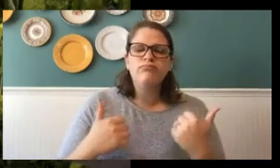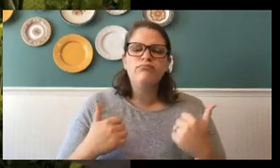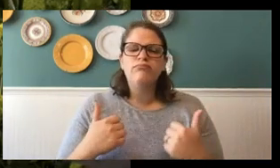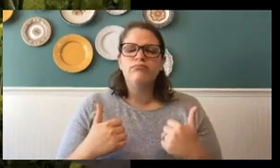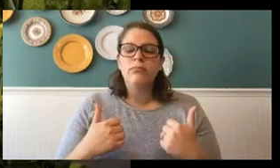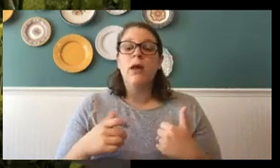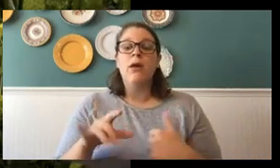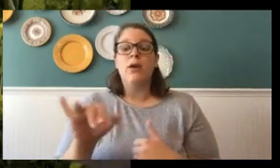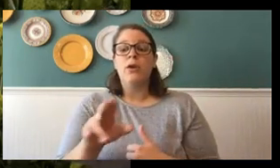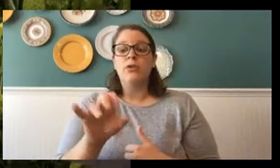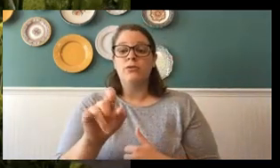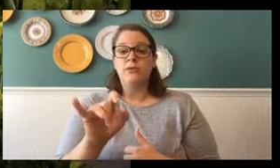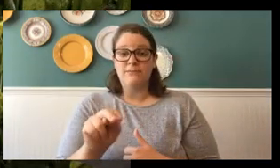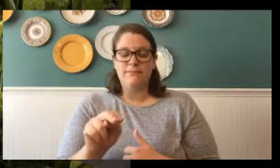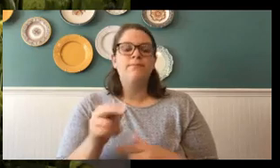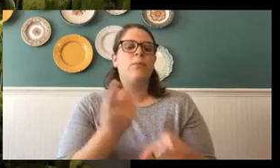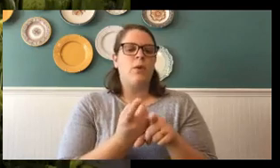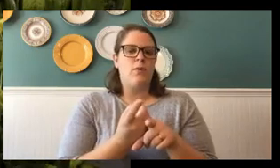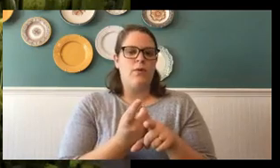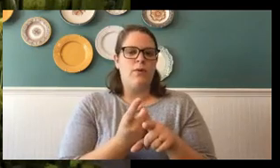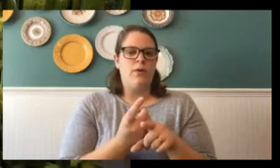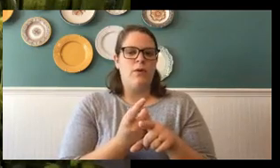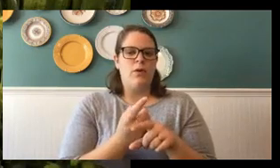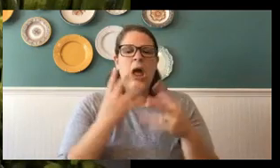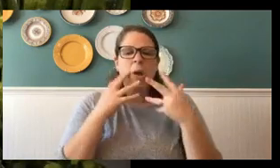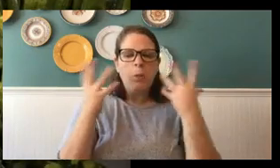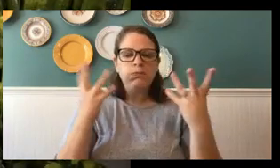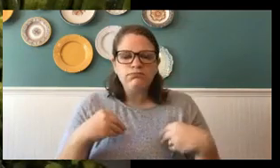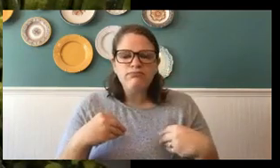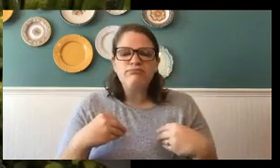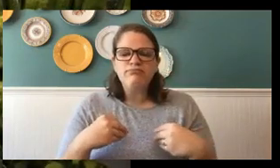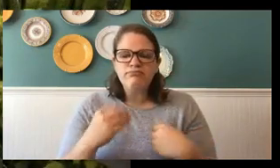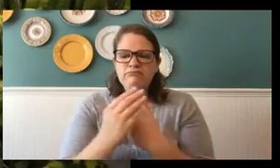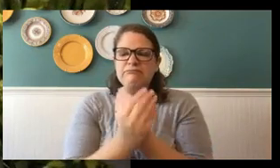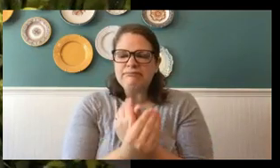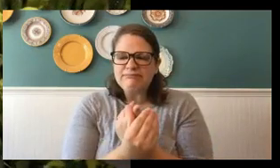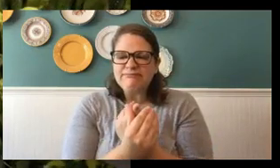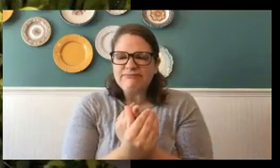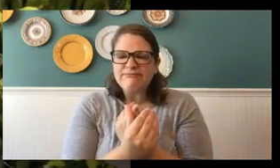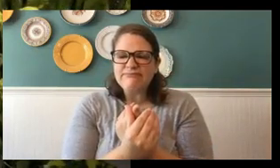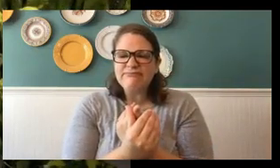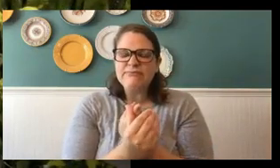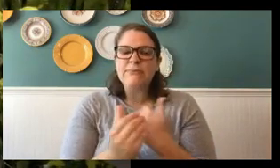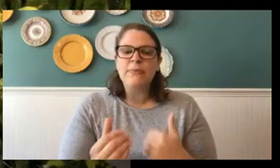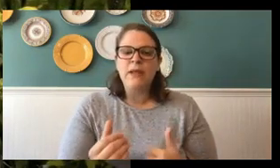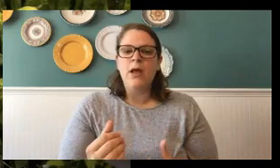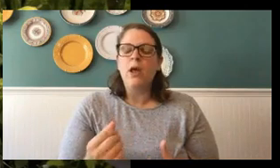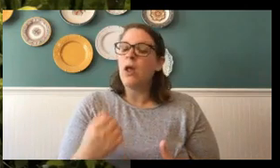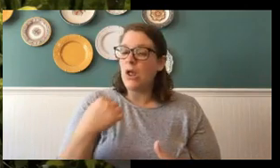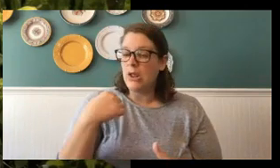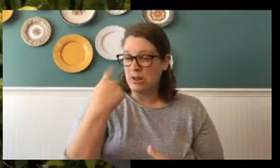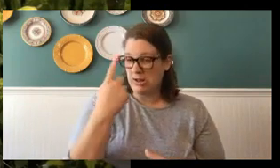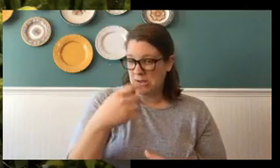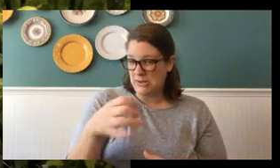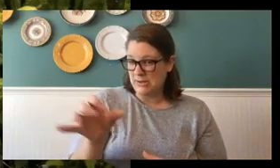Actually, Justin, you are correct. They are all wet. They kind of look like the laundry